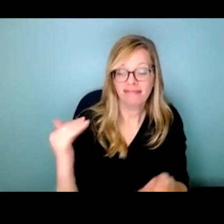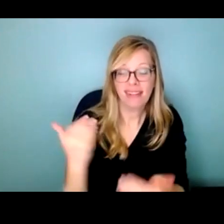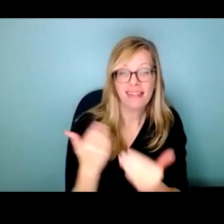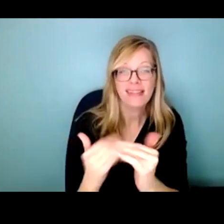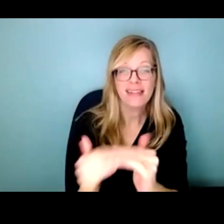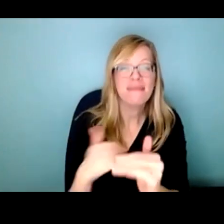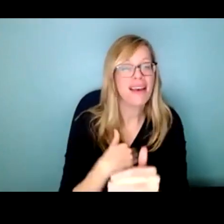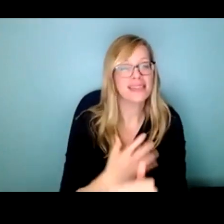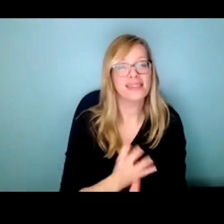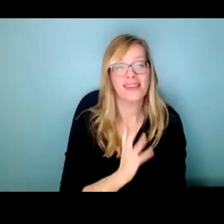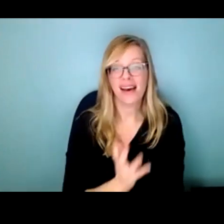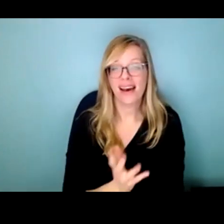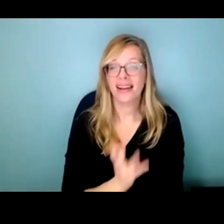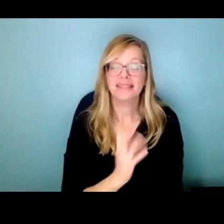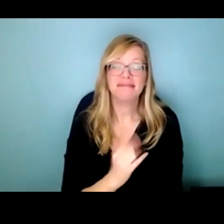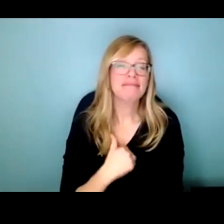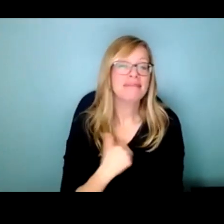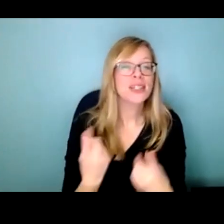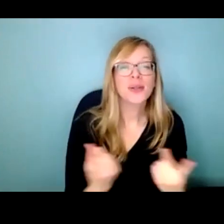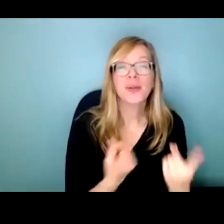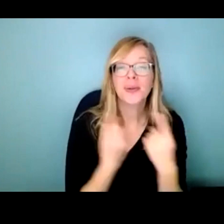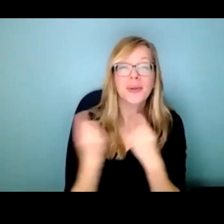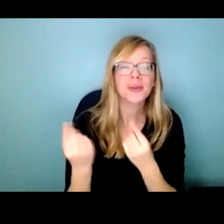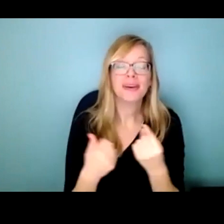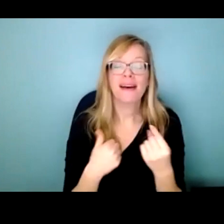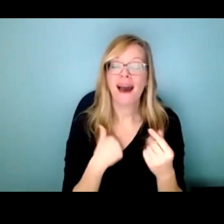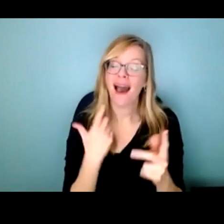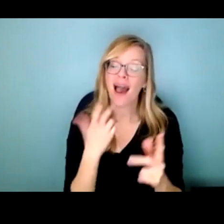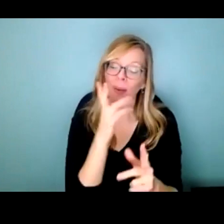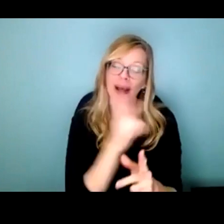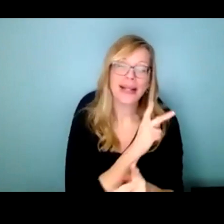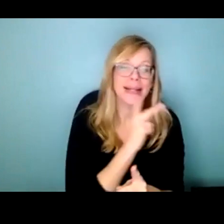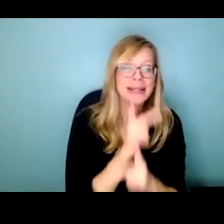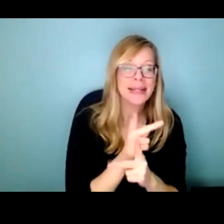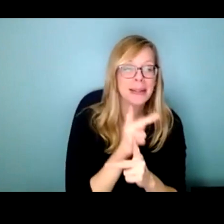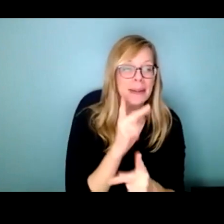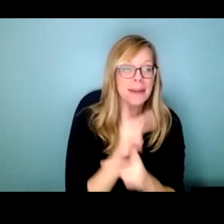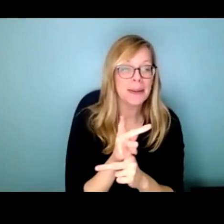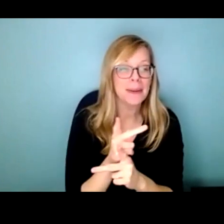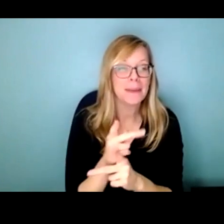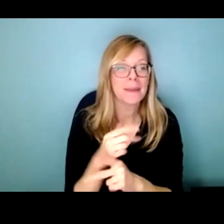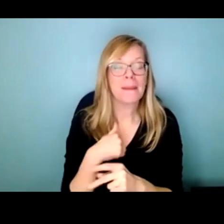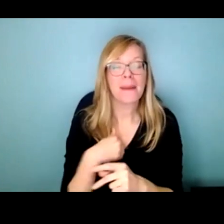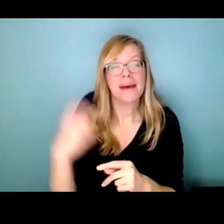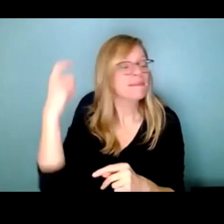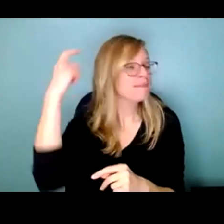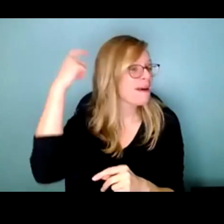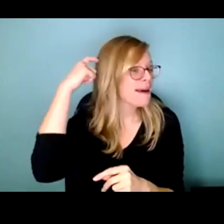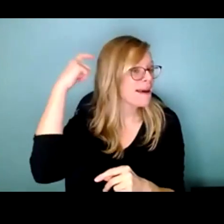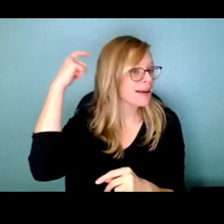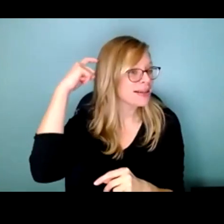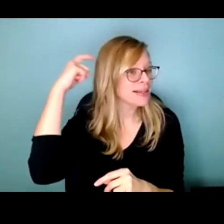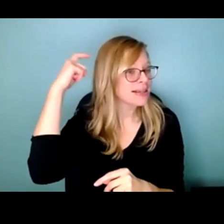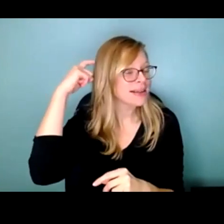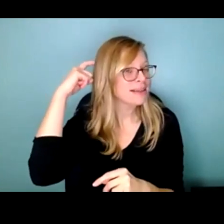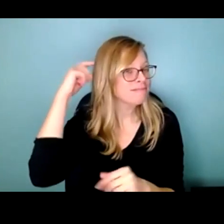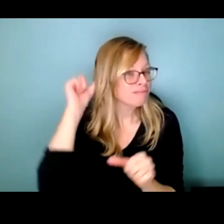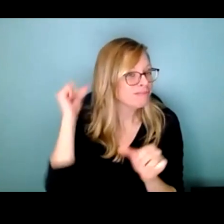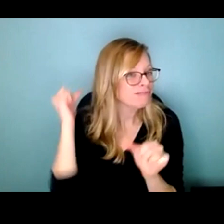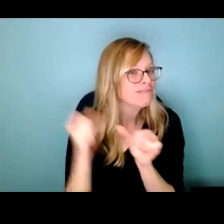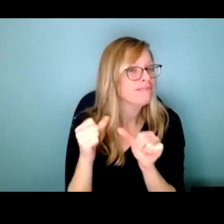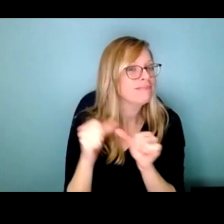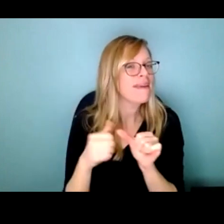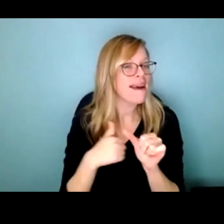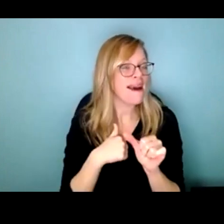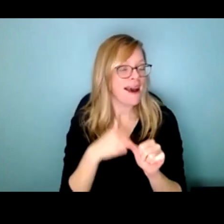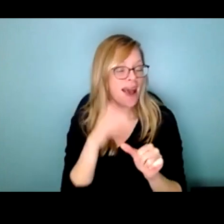I'm gonna keep it in mind, that I